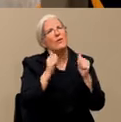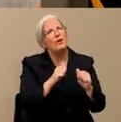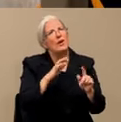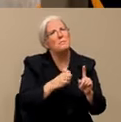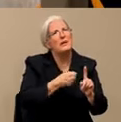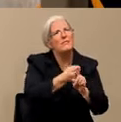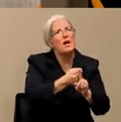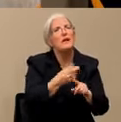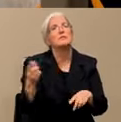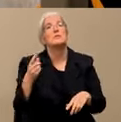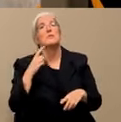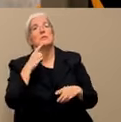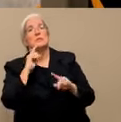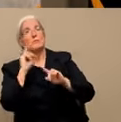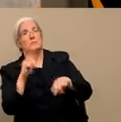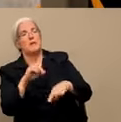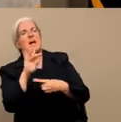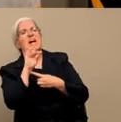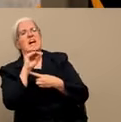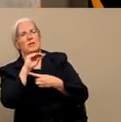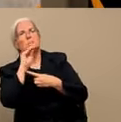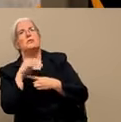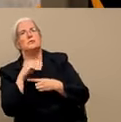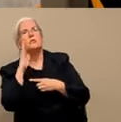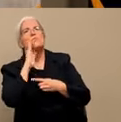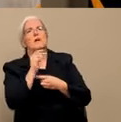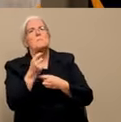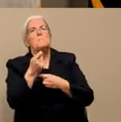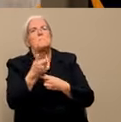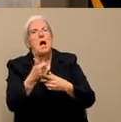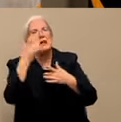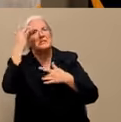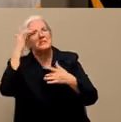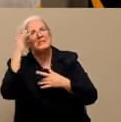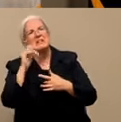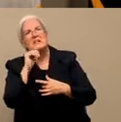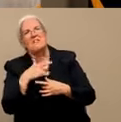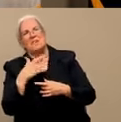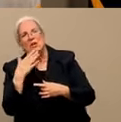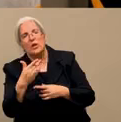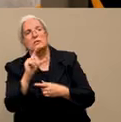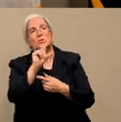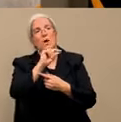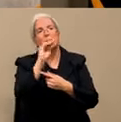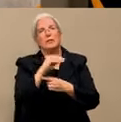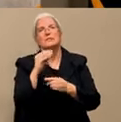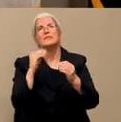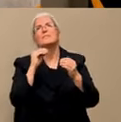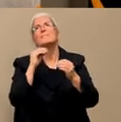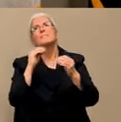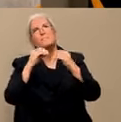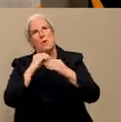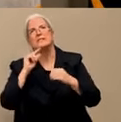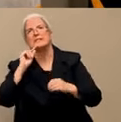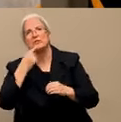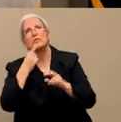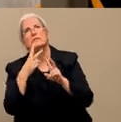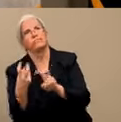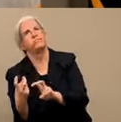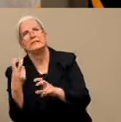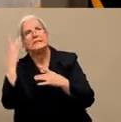the disease is not mild, and so it can, somewhere between 17 and 20% so far are hospitalized.